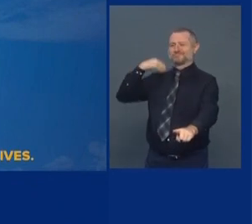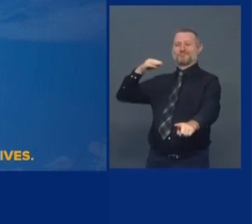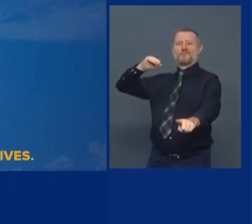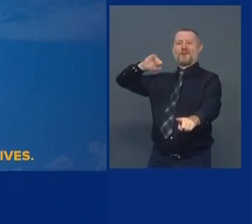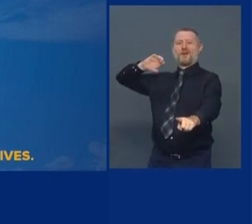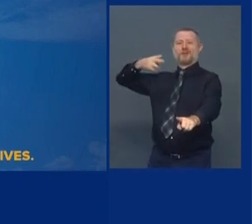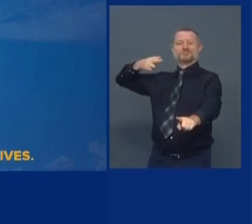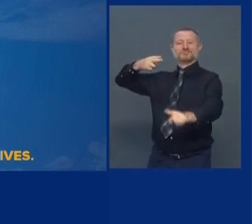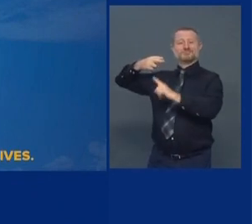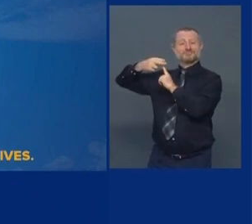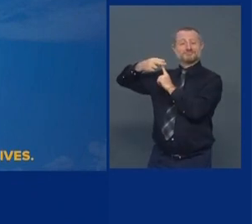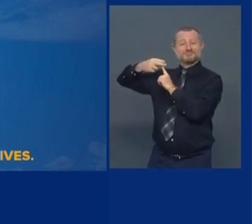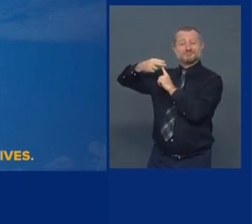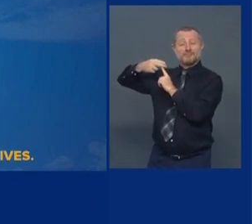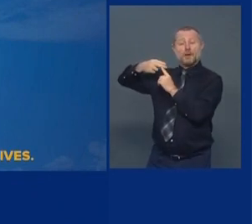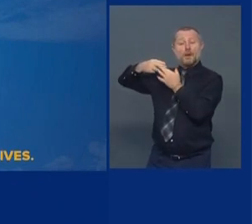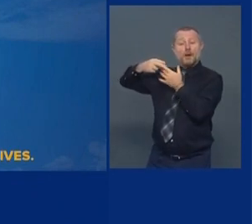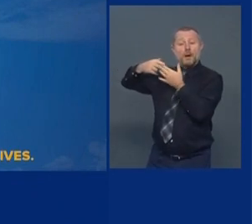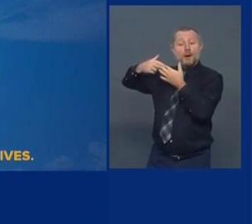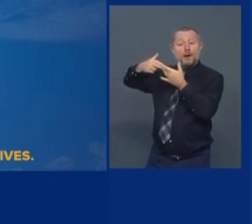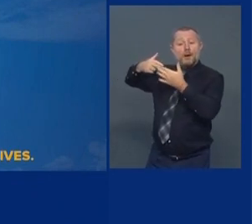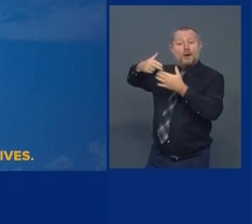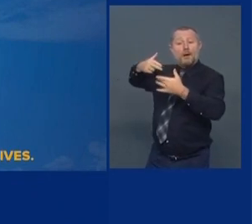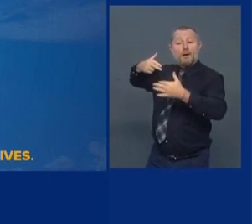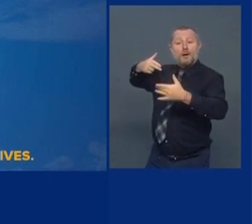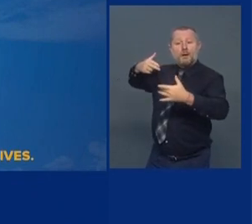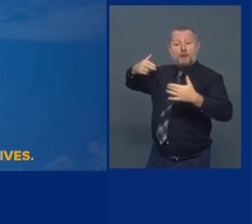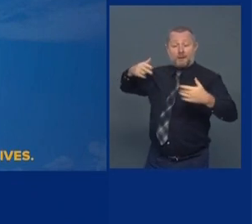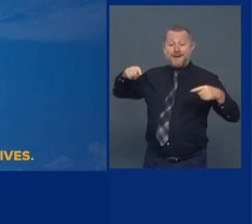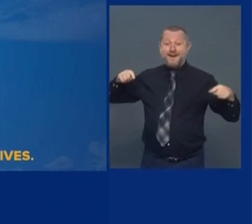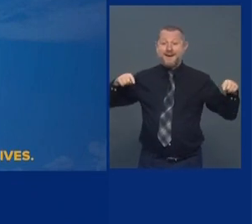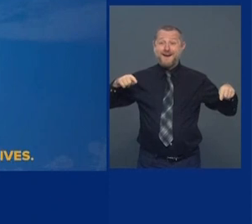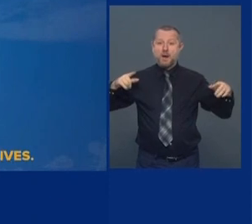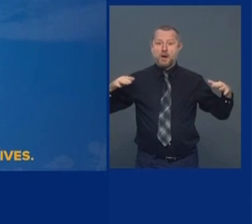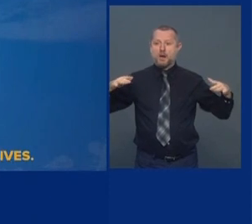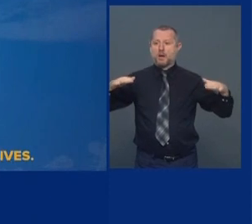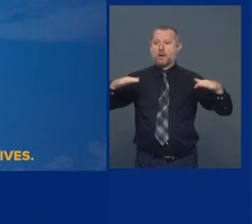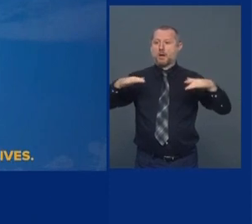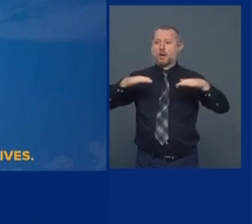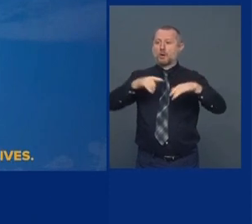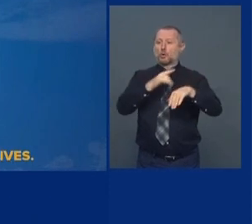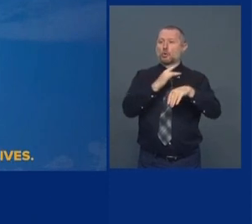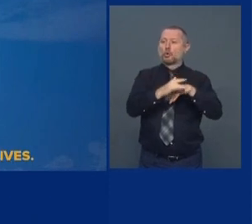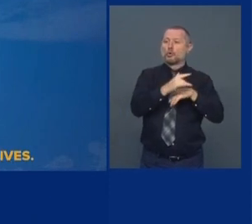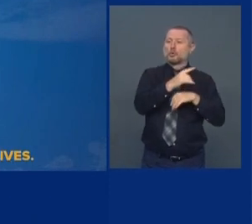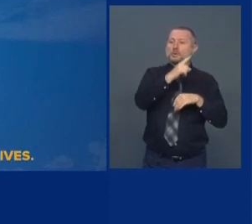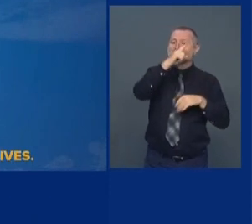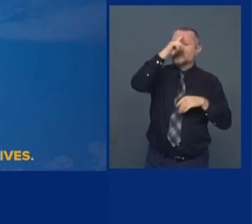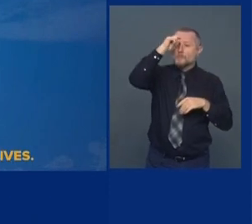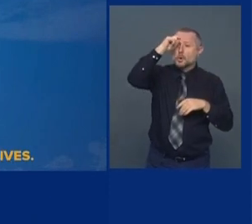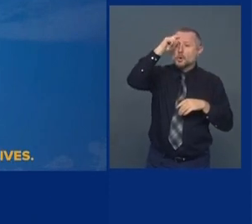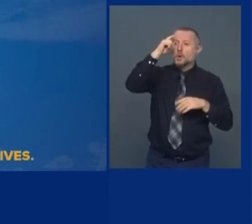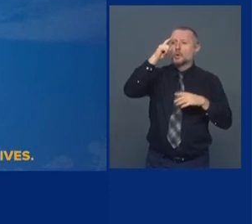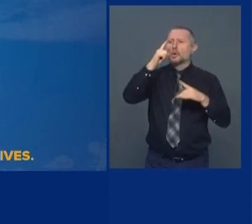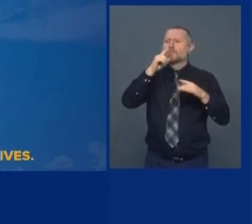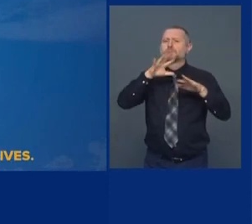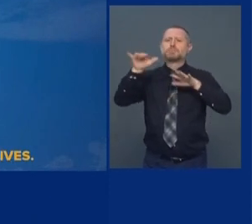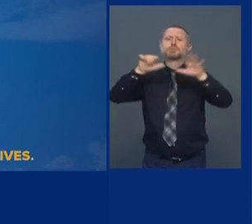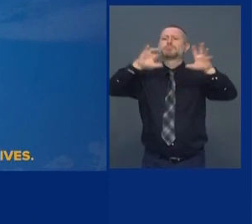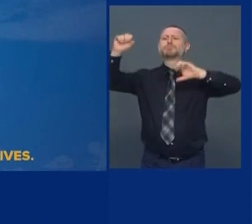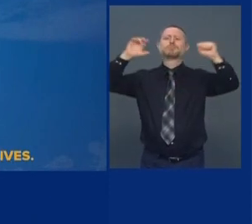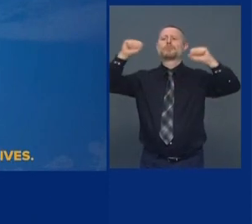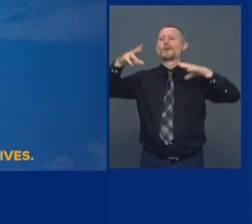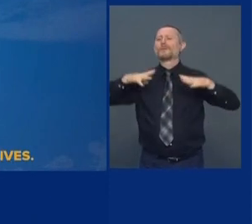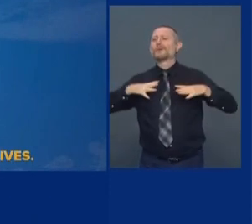basically people starting an early summer vacation, April, May.